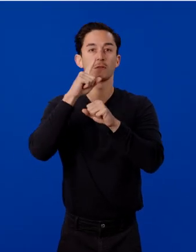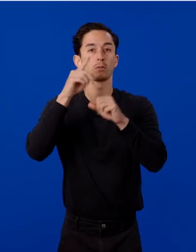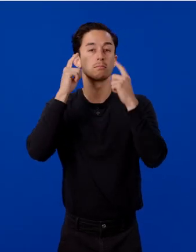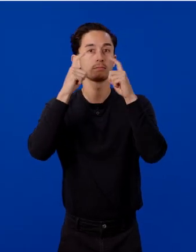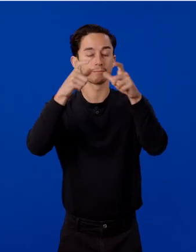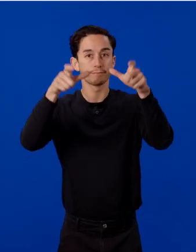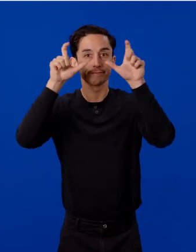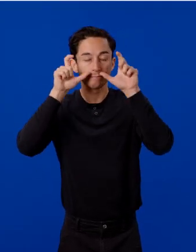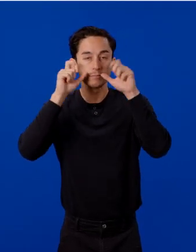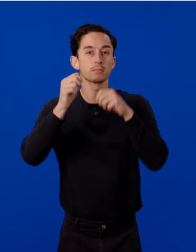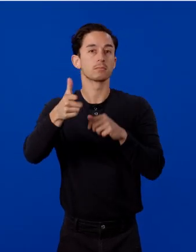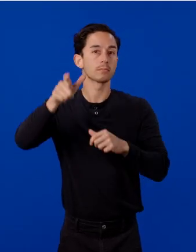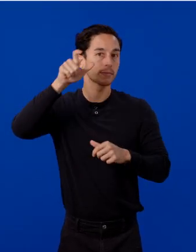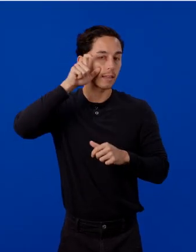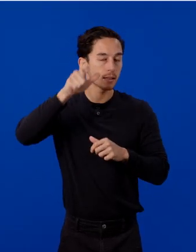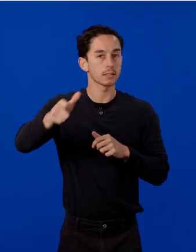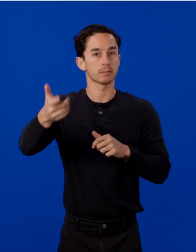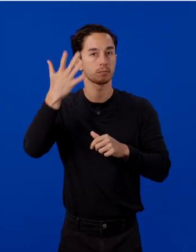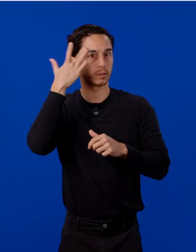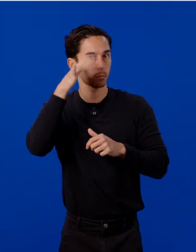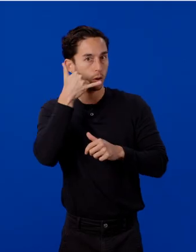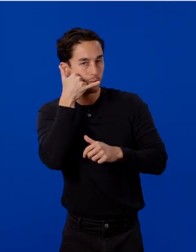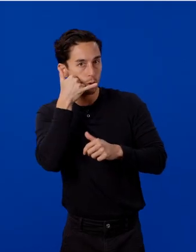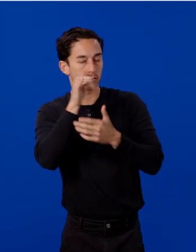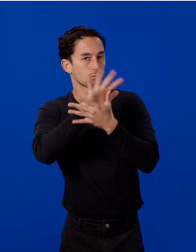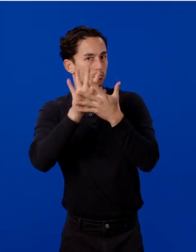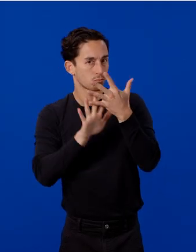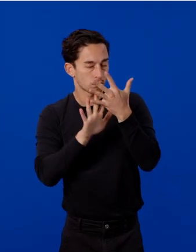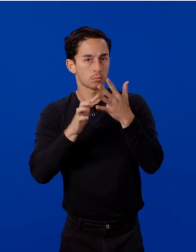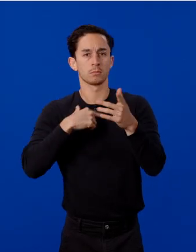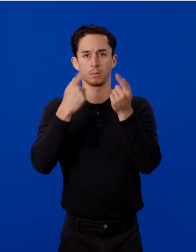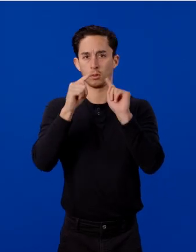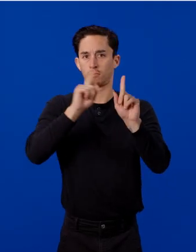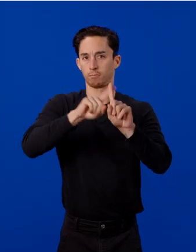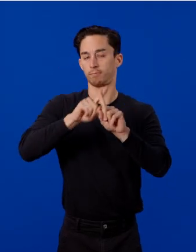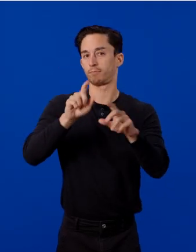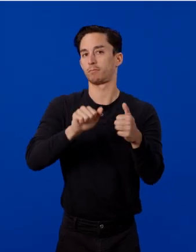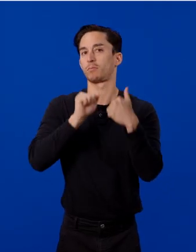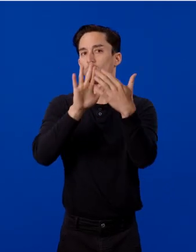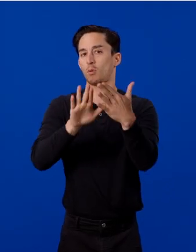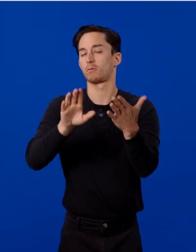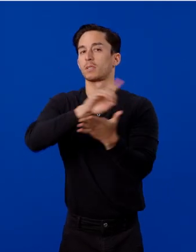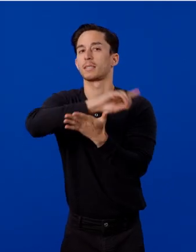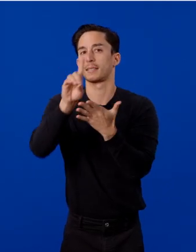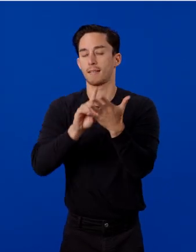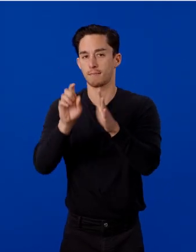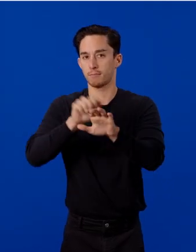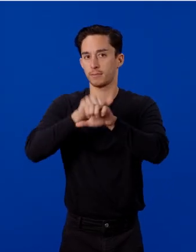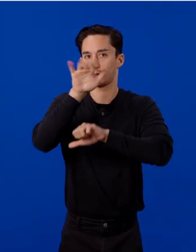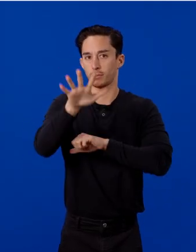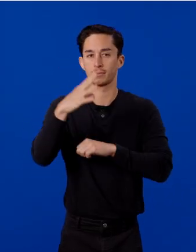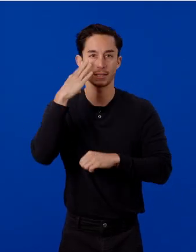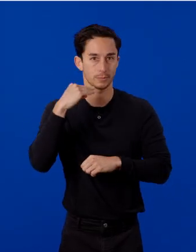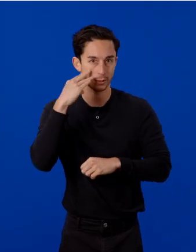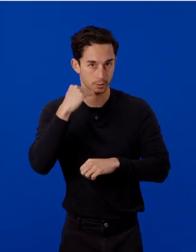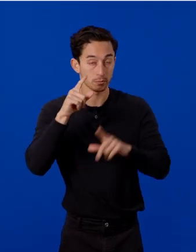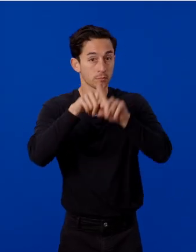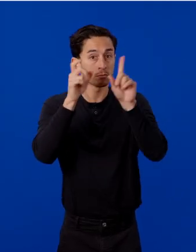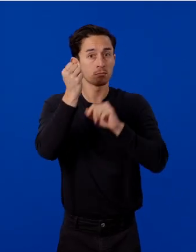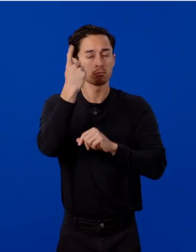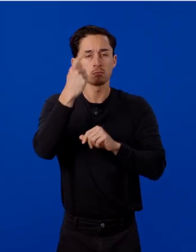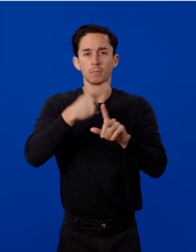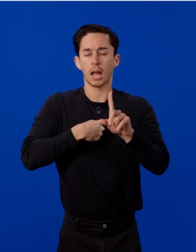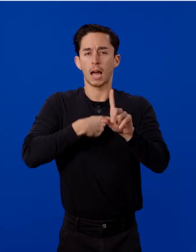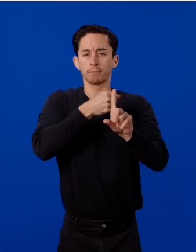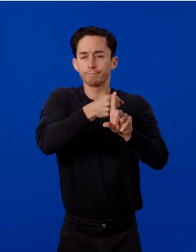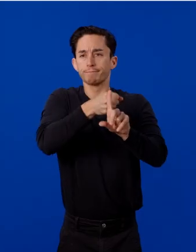smartphones. Over that time, I've tried many different approaches to designing and shipping these experiences. However, I kept hitting